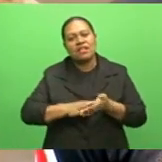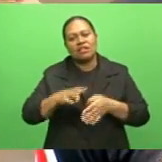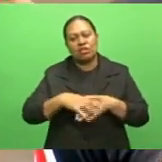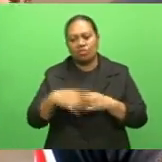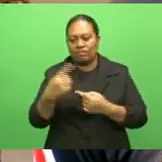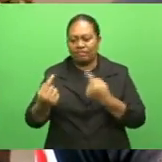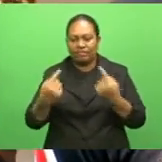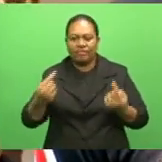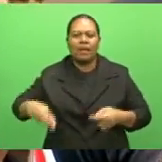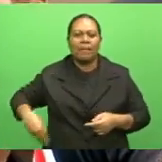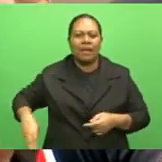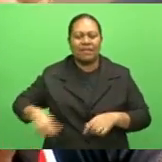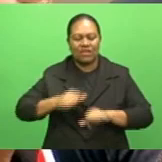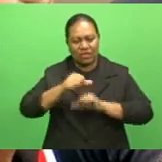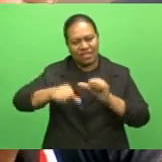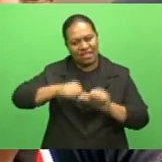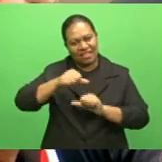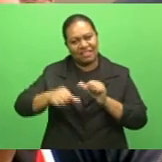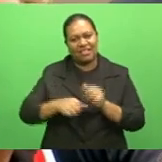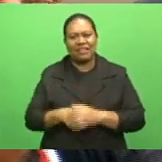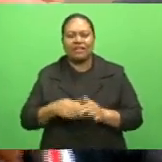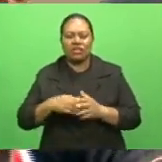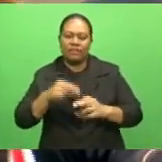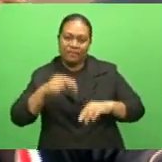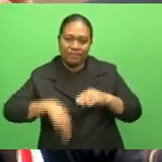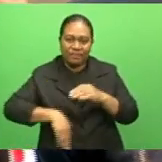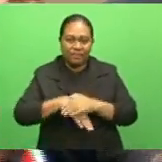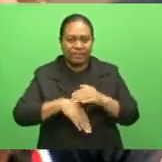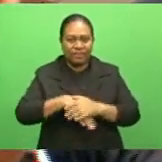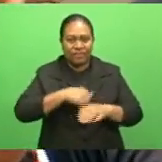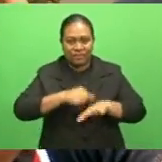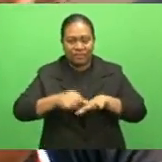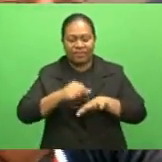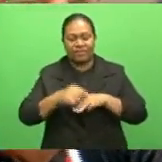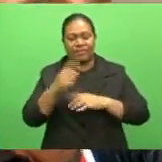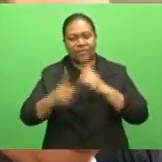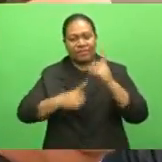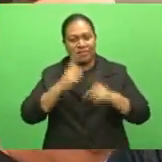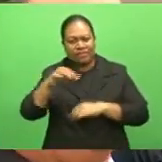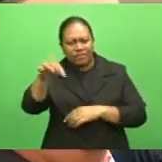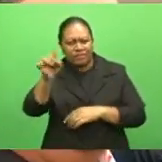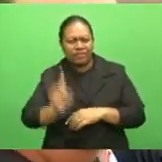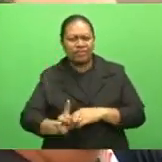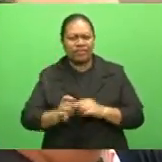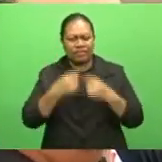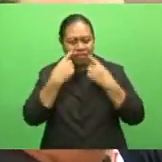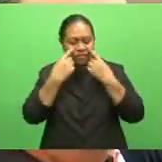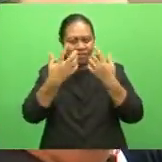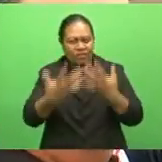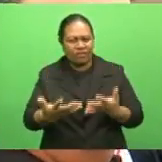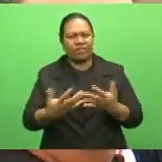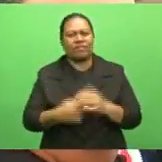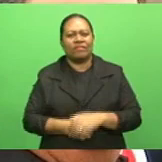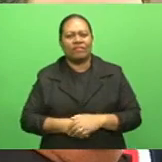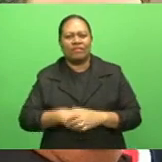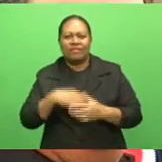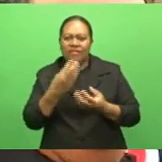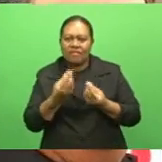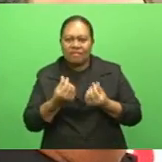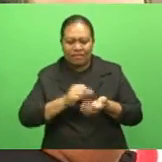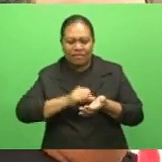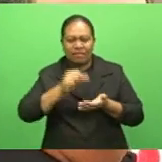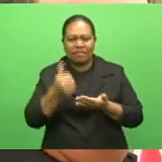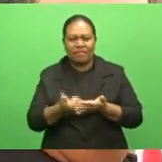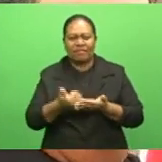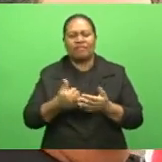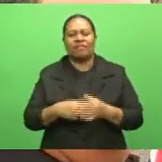its member associations. Fiji FA, in its annual congress in Lothaka today, revealed the figure with Patel paying tribute to